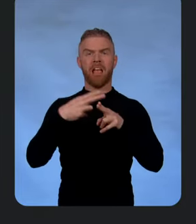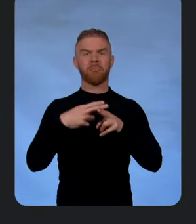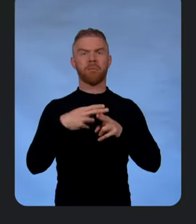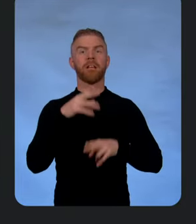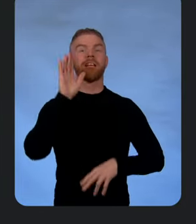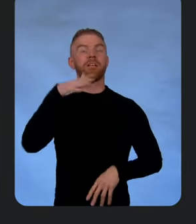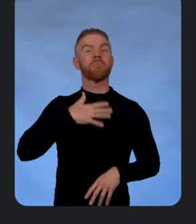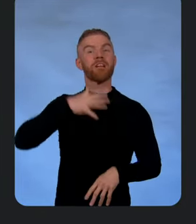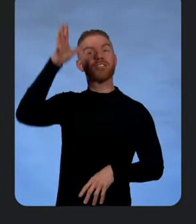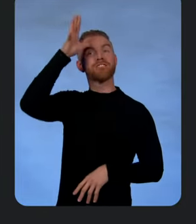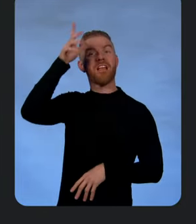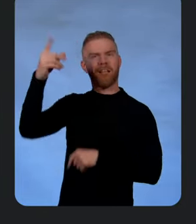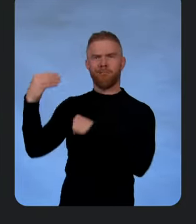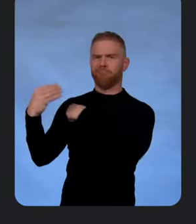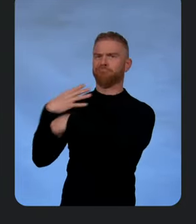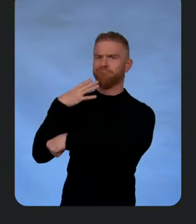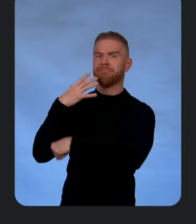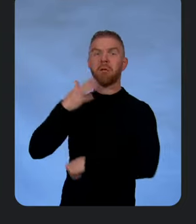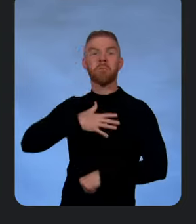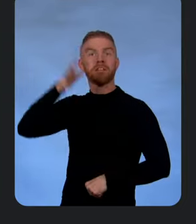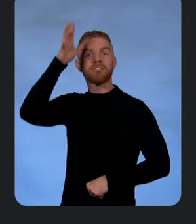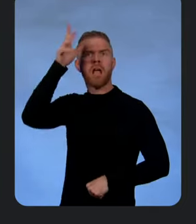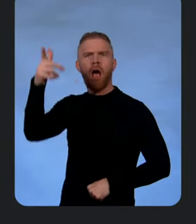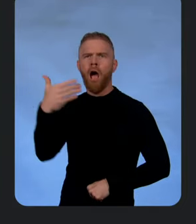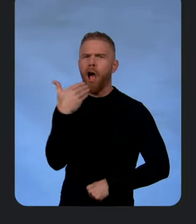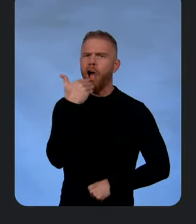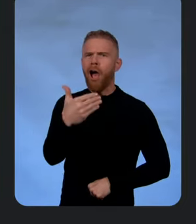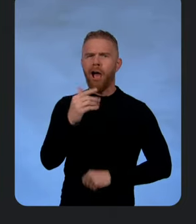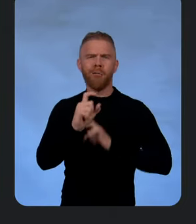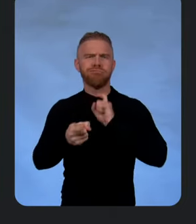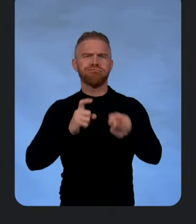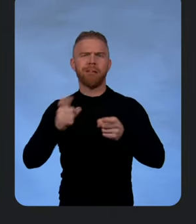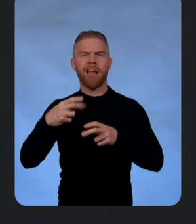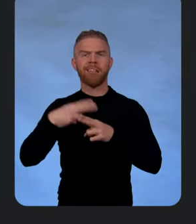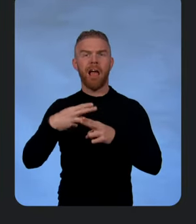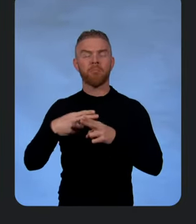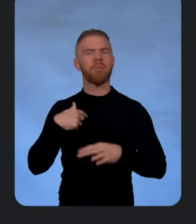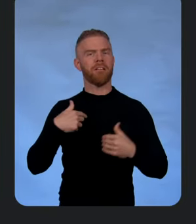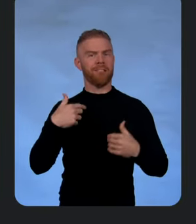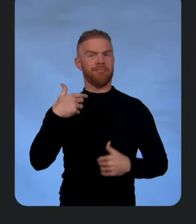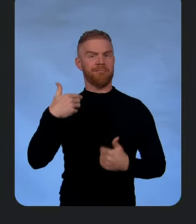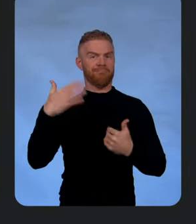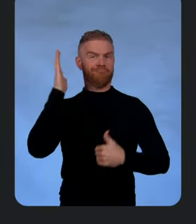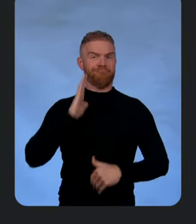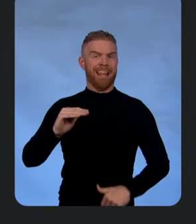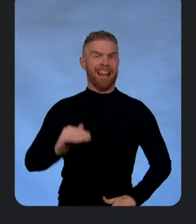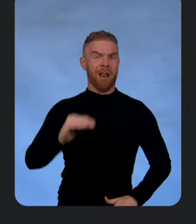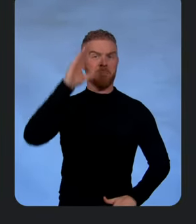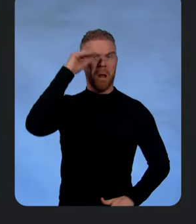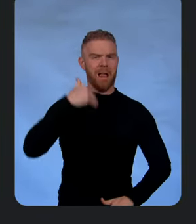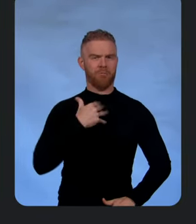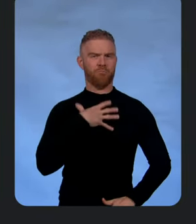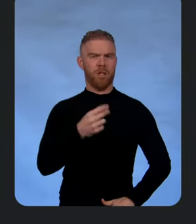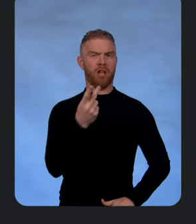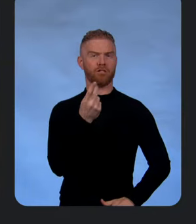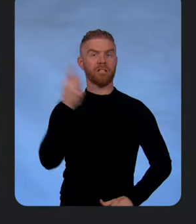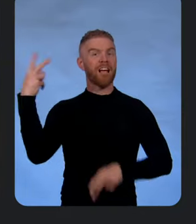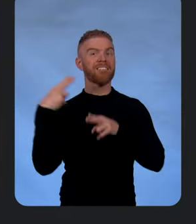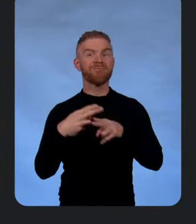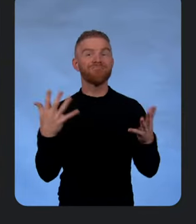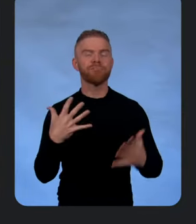Sure. My father was great with names. When I was a small boy, we had a small white dog, and my father named him White Dog.